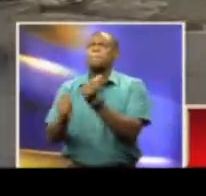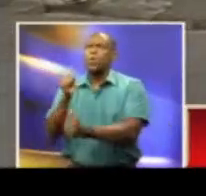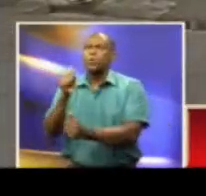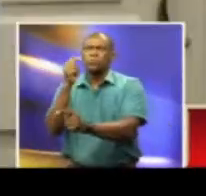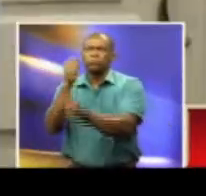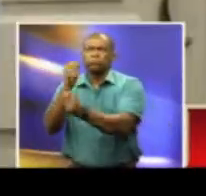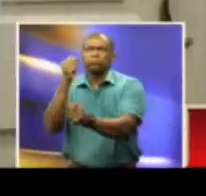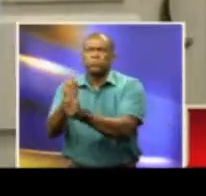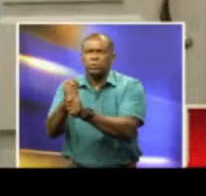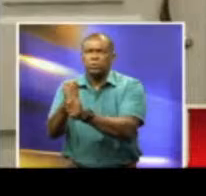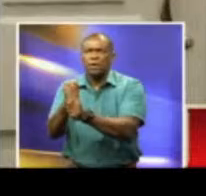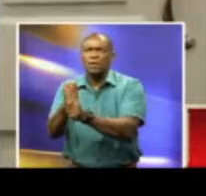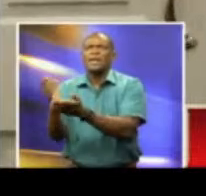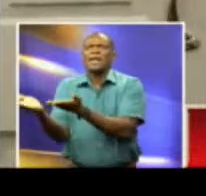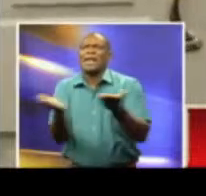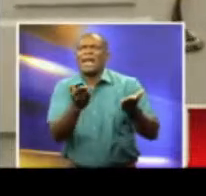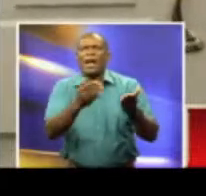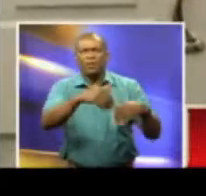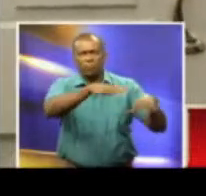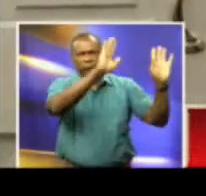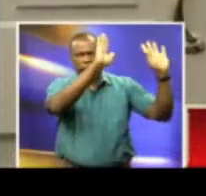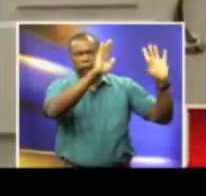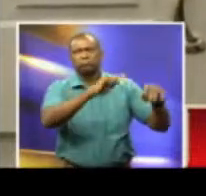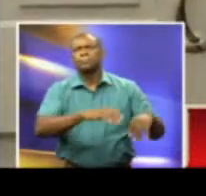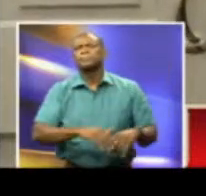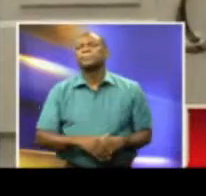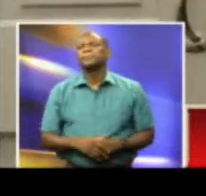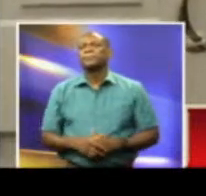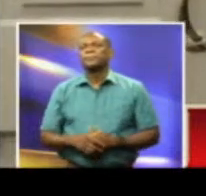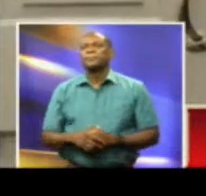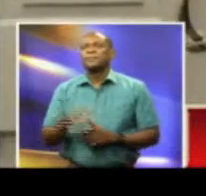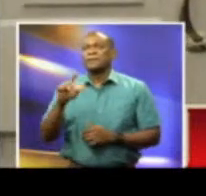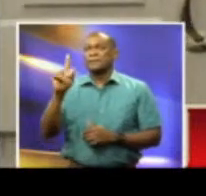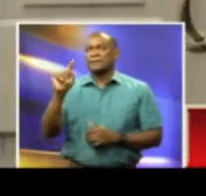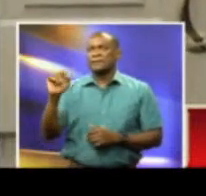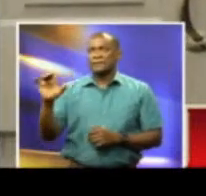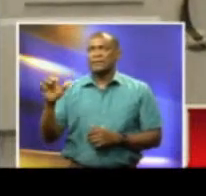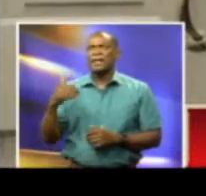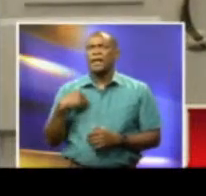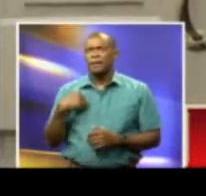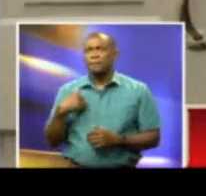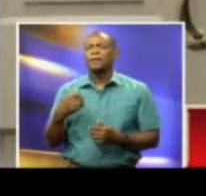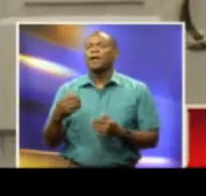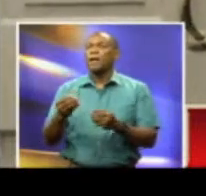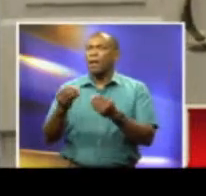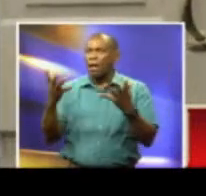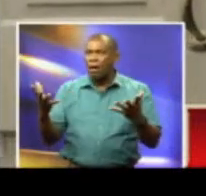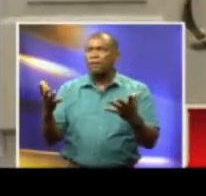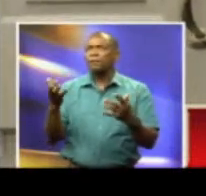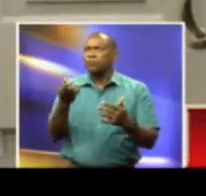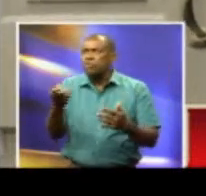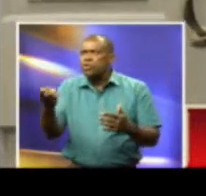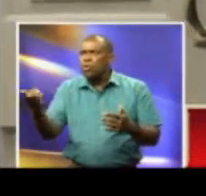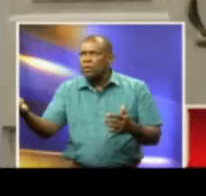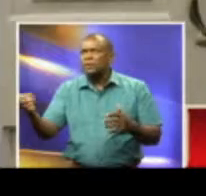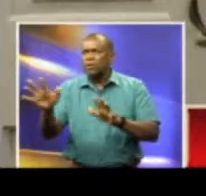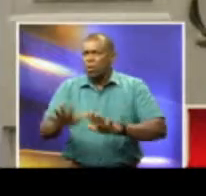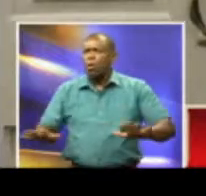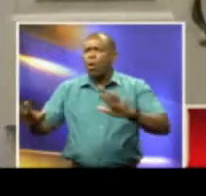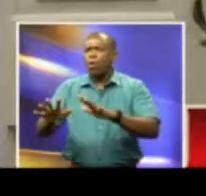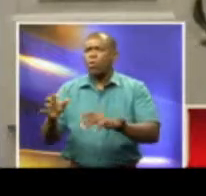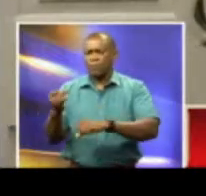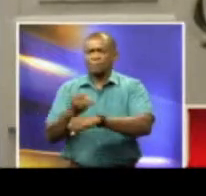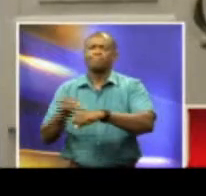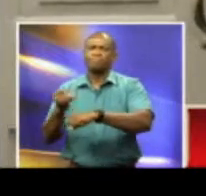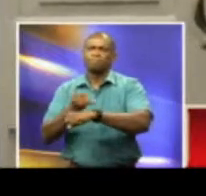the compound. TV agencies such as TNTech have a number of assets deployed across the island as well, so they are prepared to